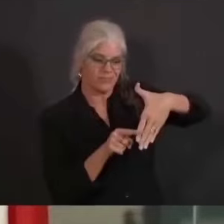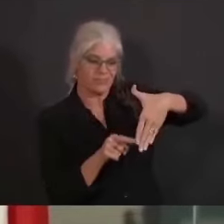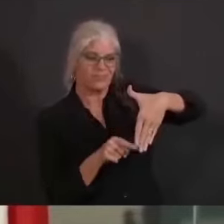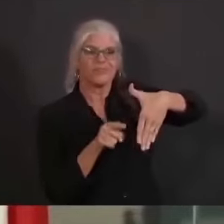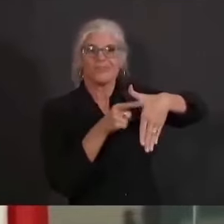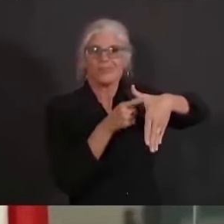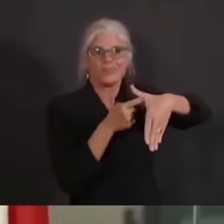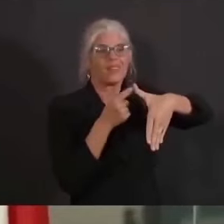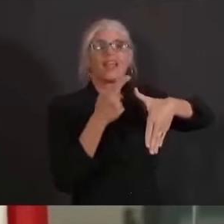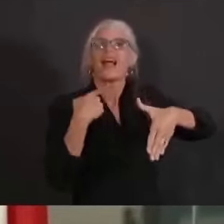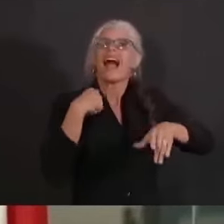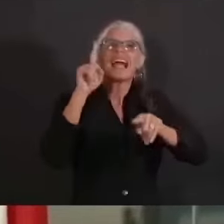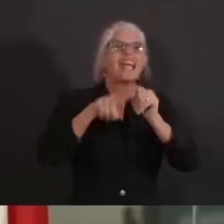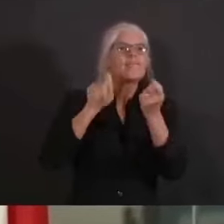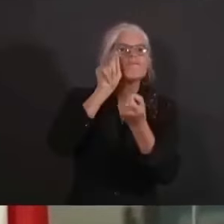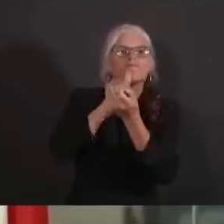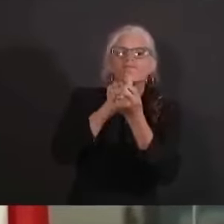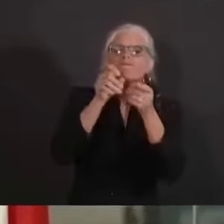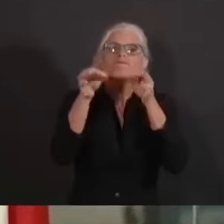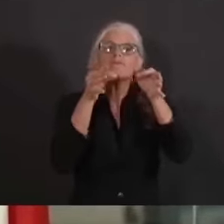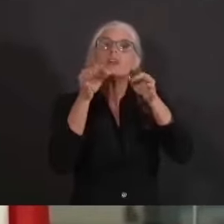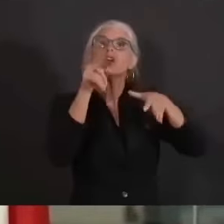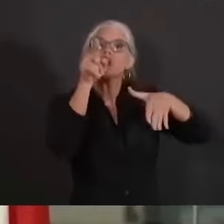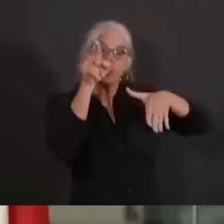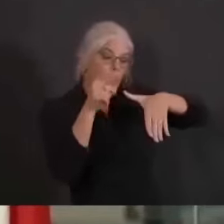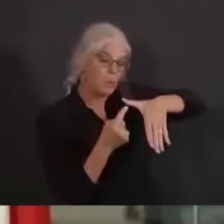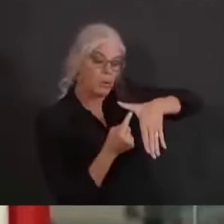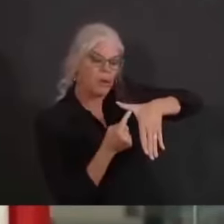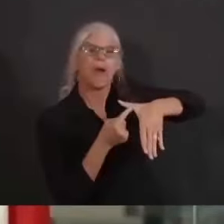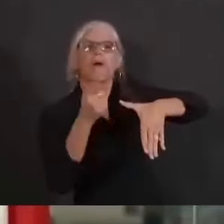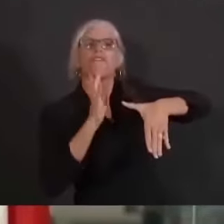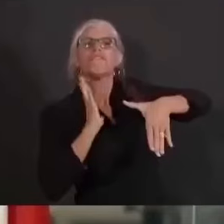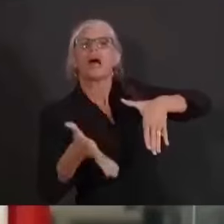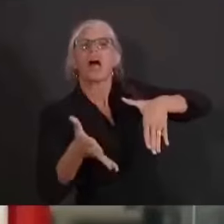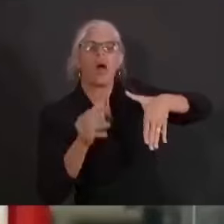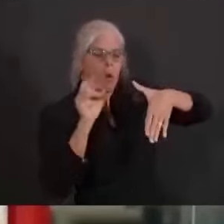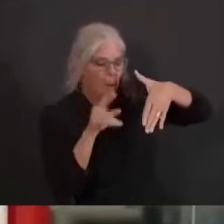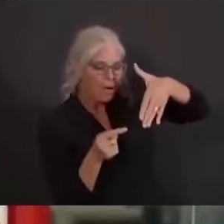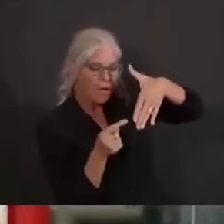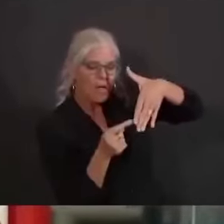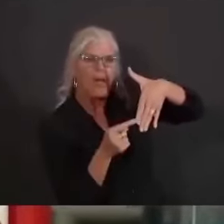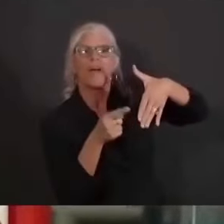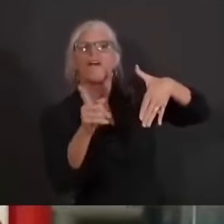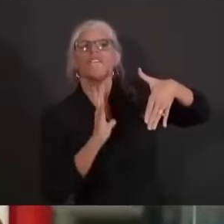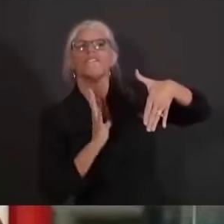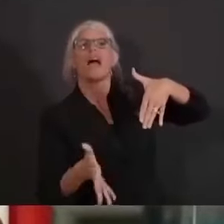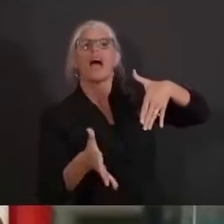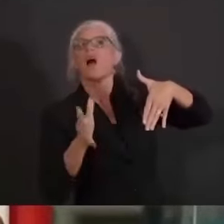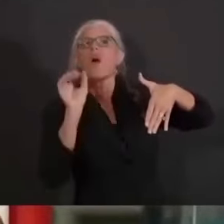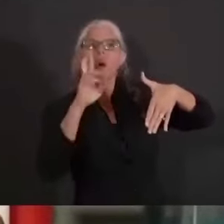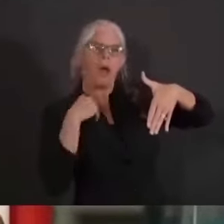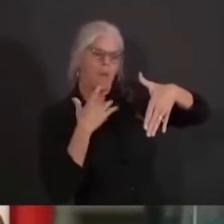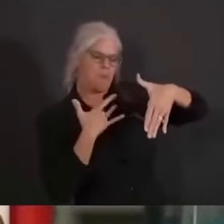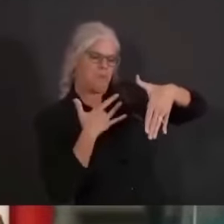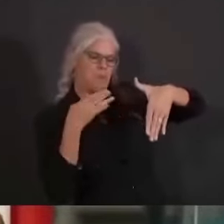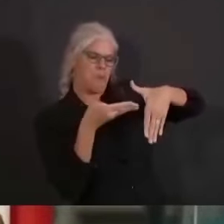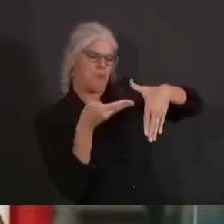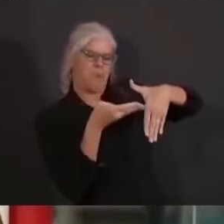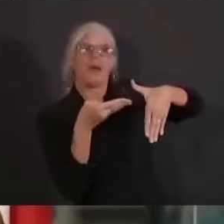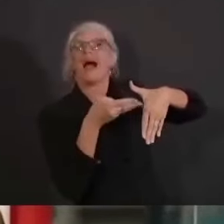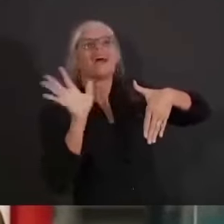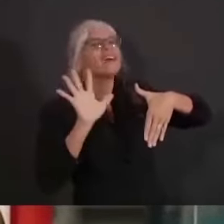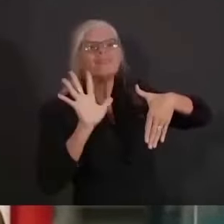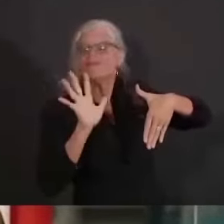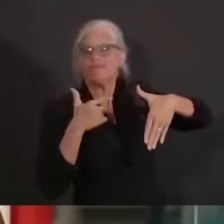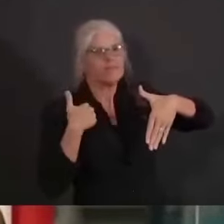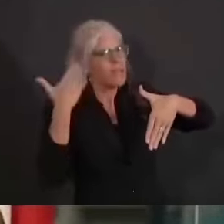if you're in uh this part of the of the gulf coast you know you're probably going to be fine there's no way it's going to get here now there's actually a lot of range of